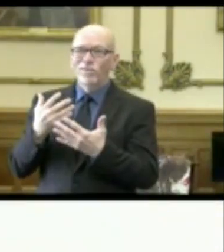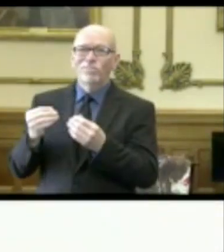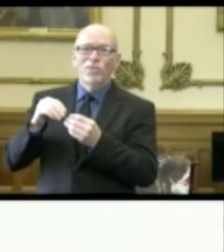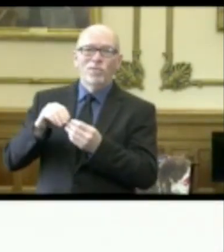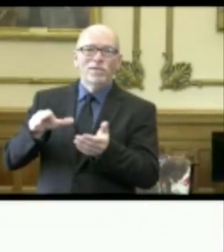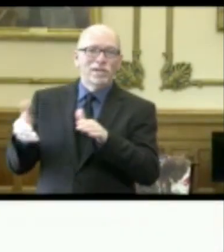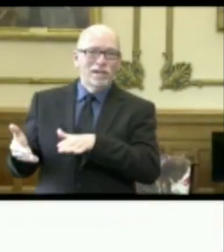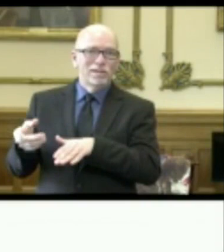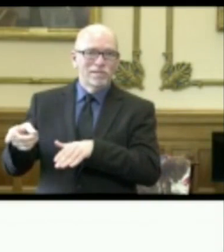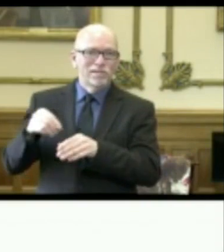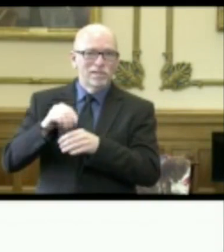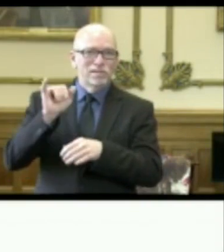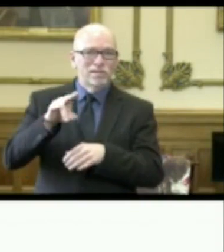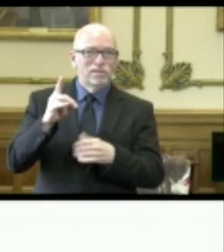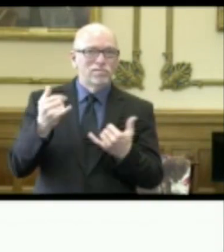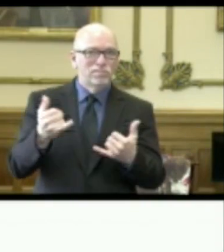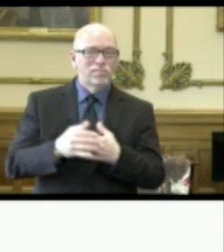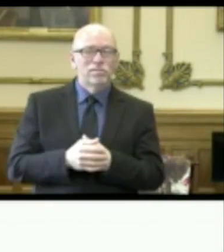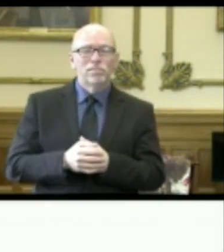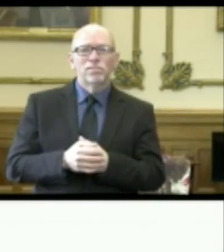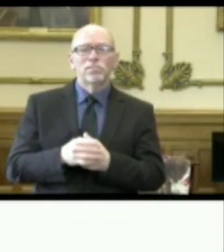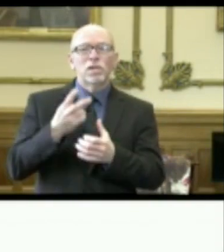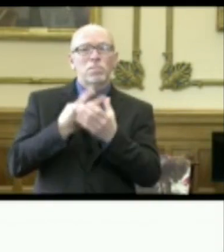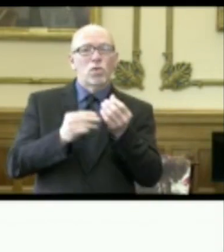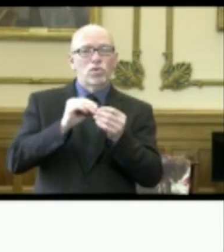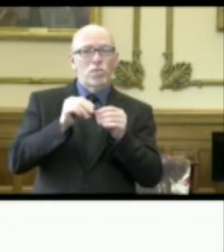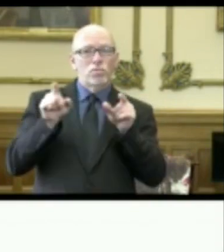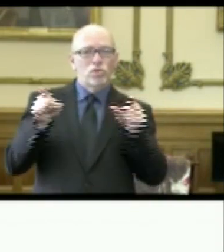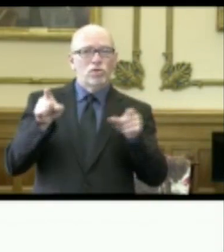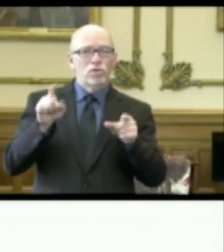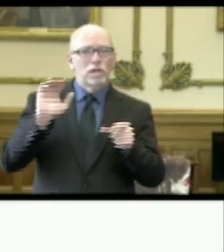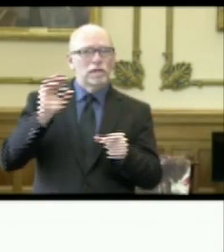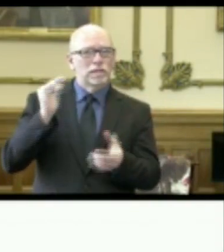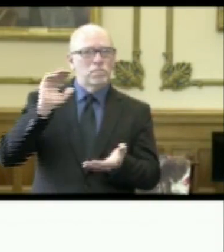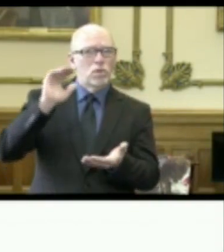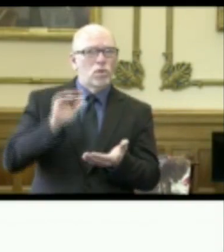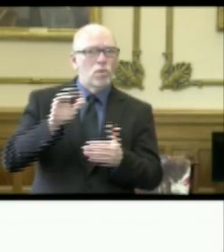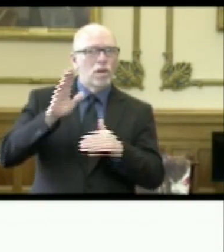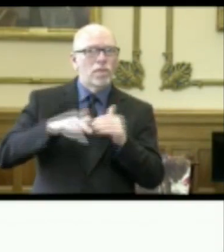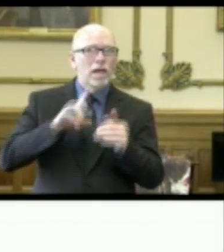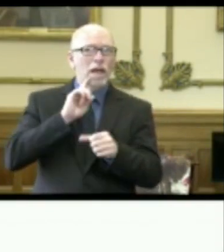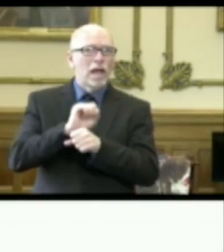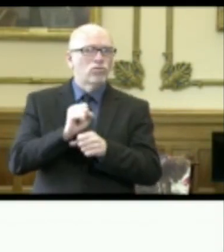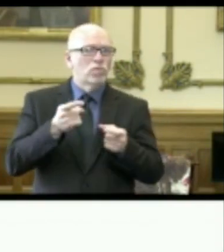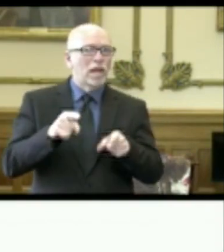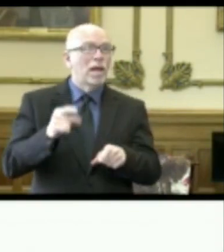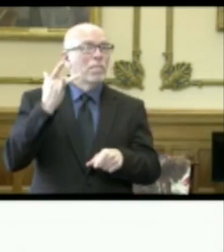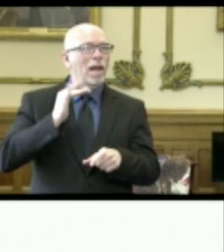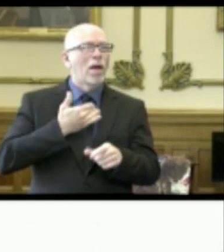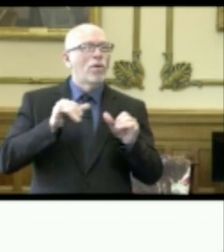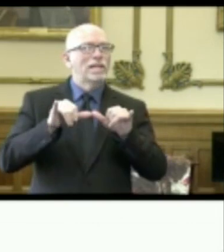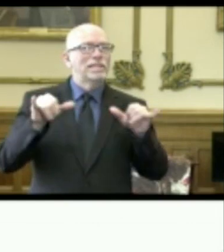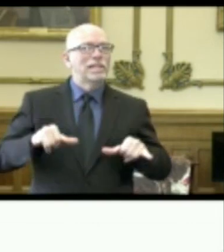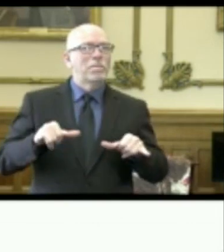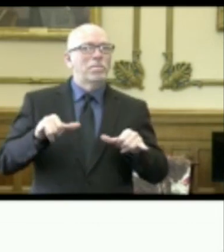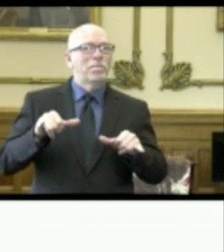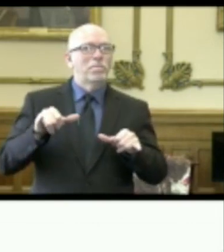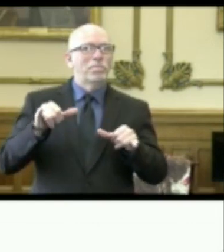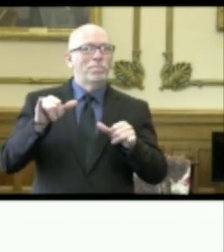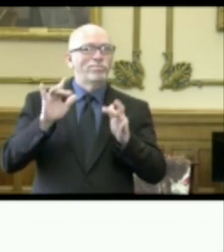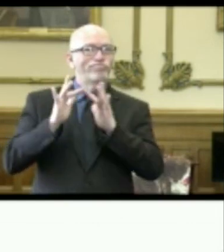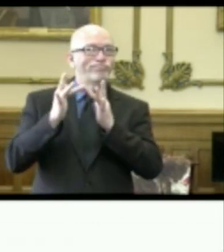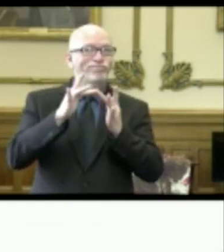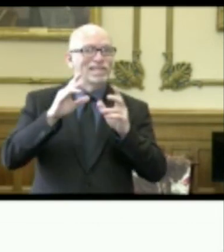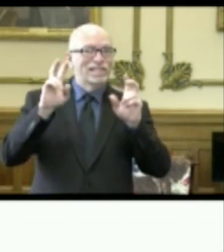additional deaths here in the state of Indiana. Both of these numbers may be lower than what actually occurred because our system connectivity issues